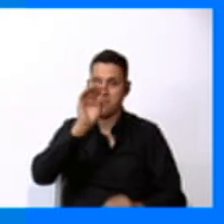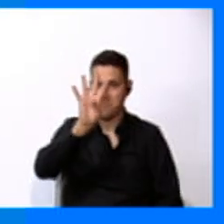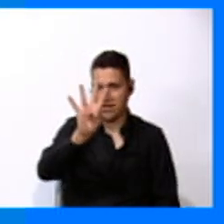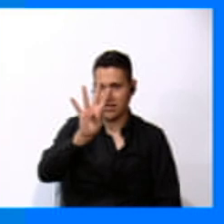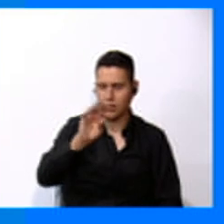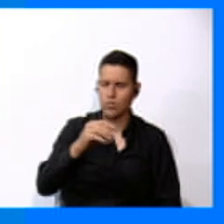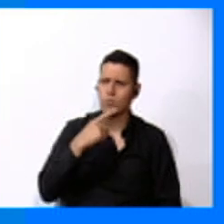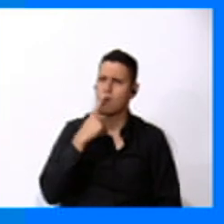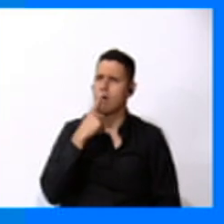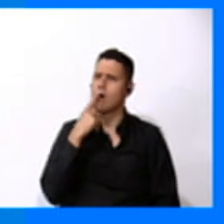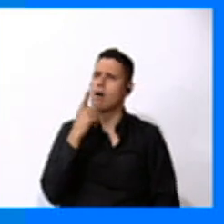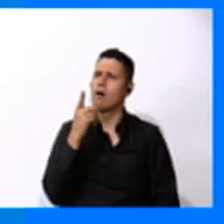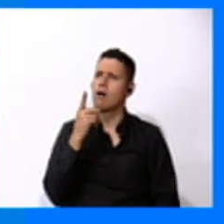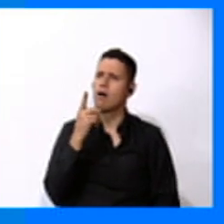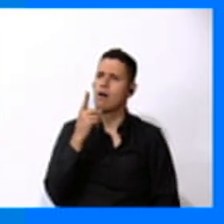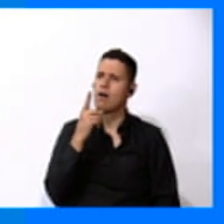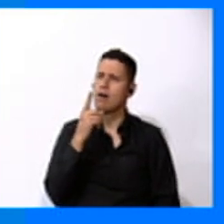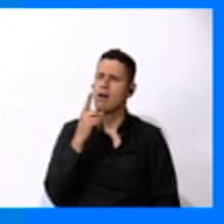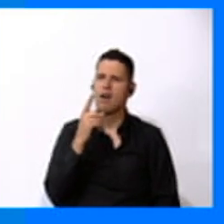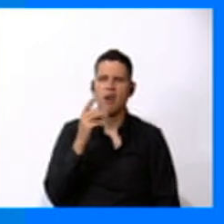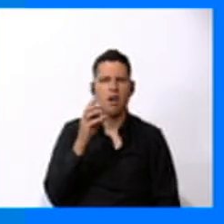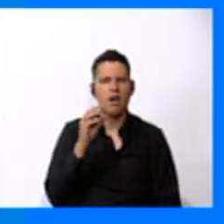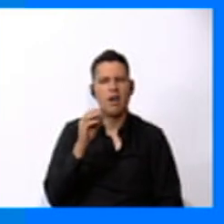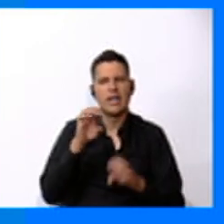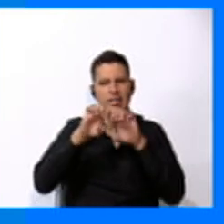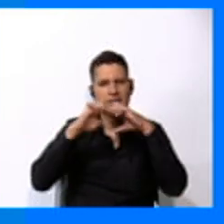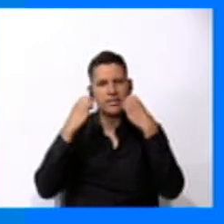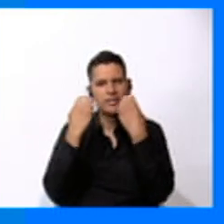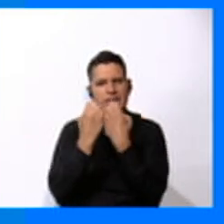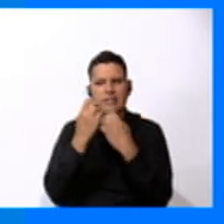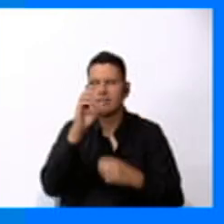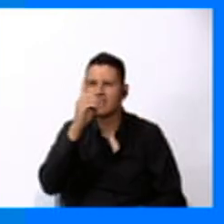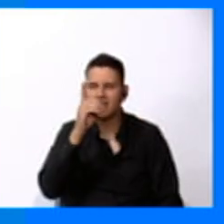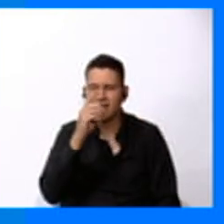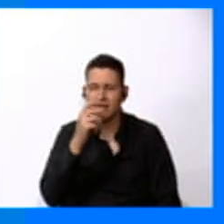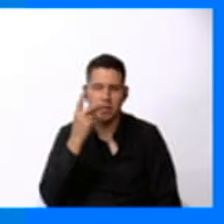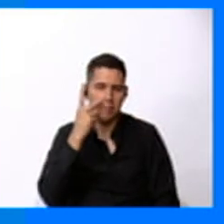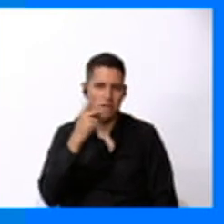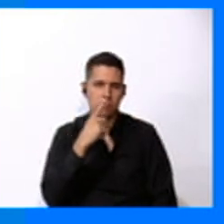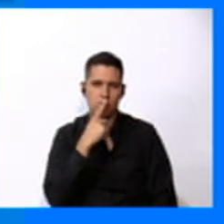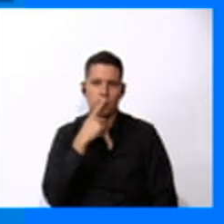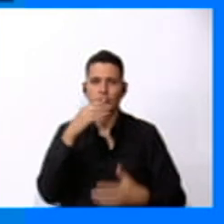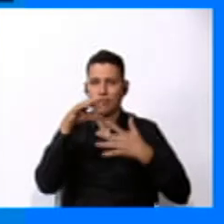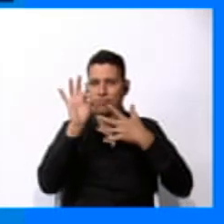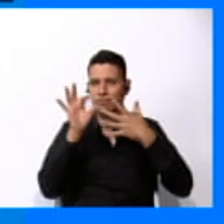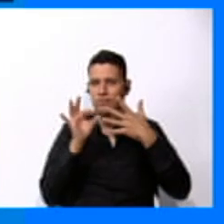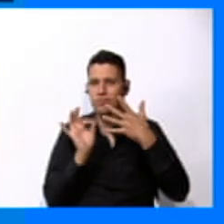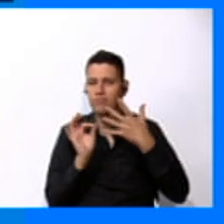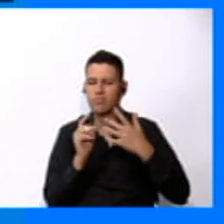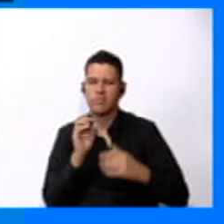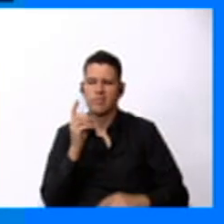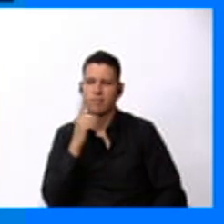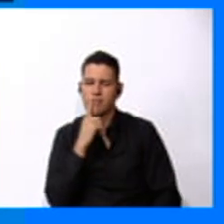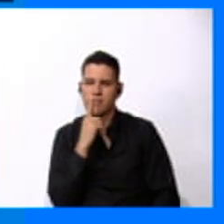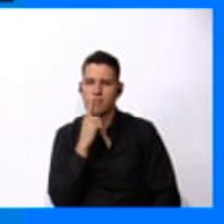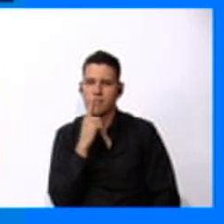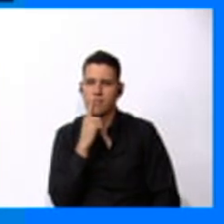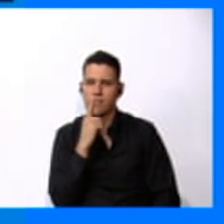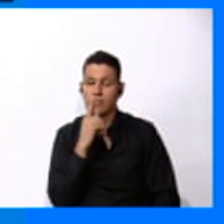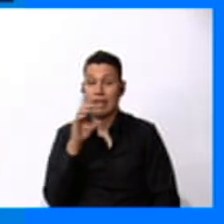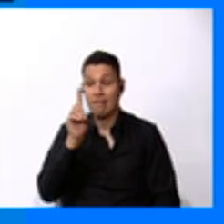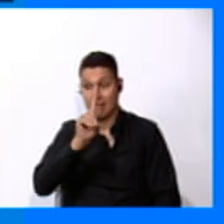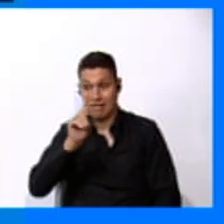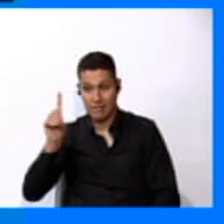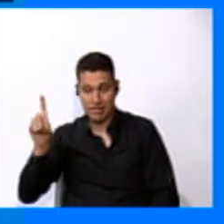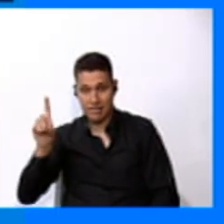Where is the stadium? Let's see the options. On your right?